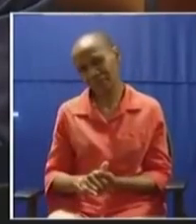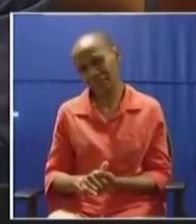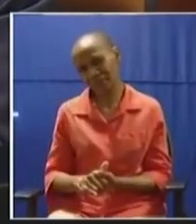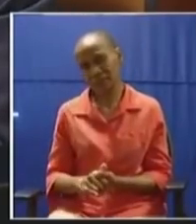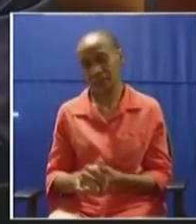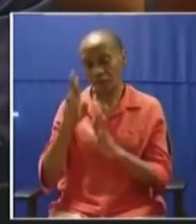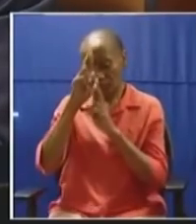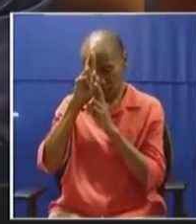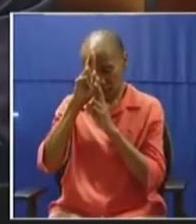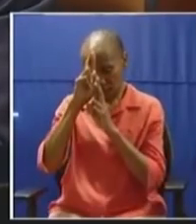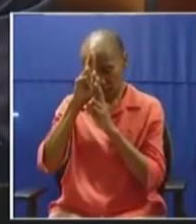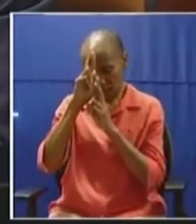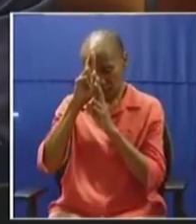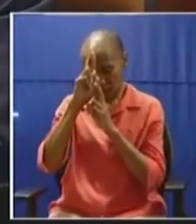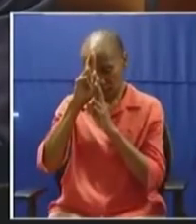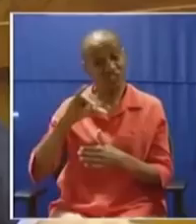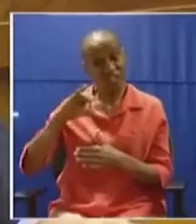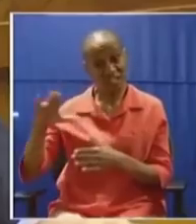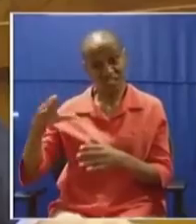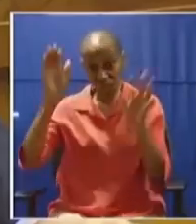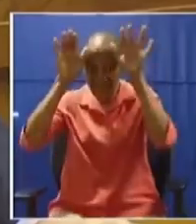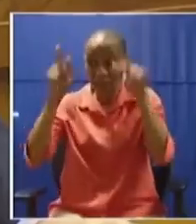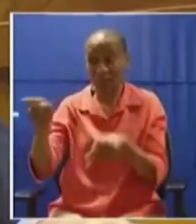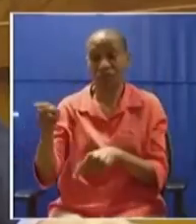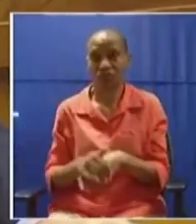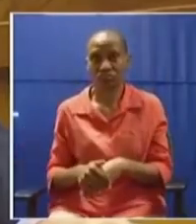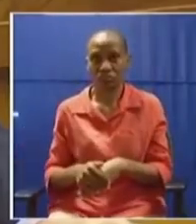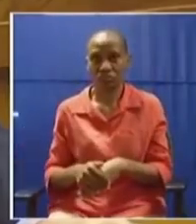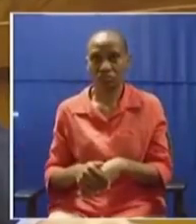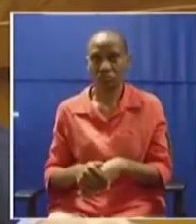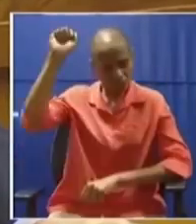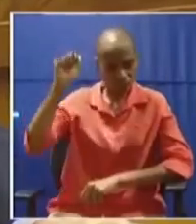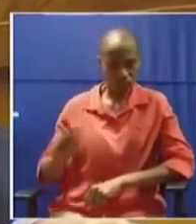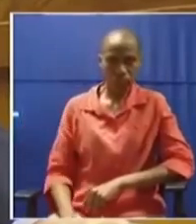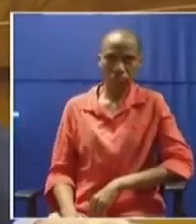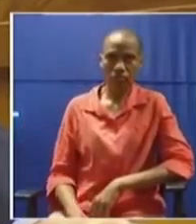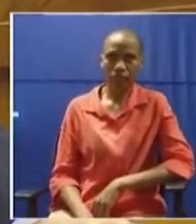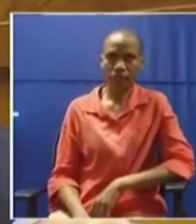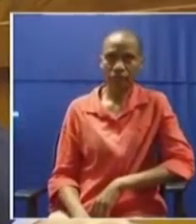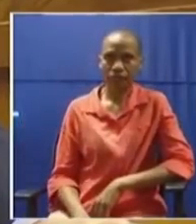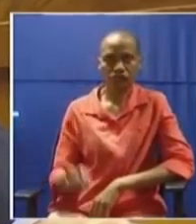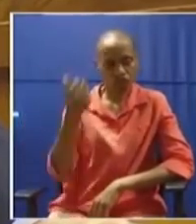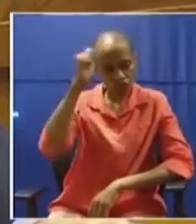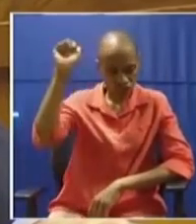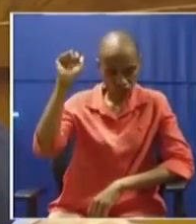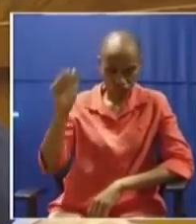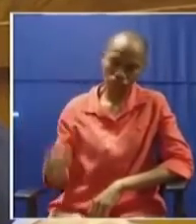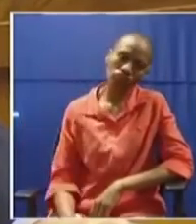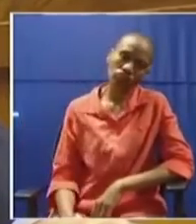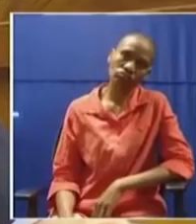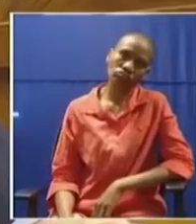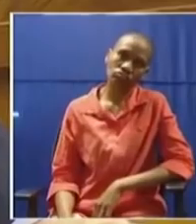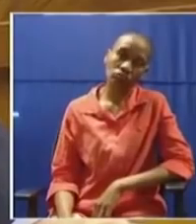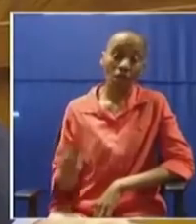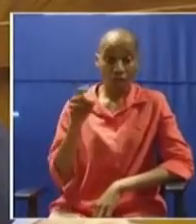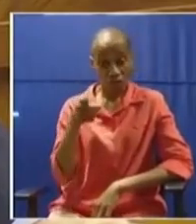respect, Honorable Chair, he is, and I will not withdraw that. Honorable Member, since you do not want to withdraw the remark,